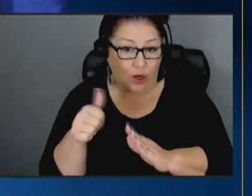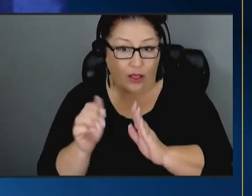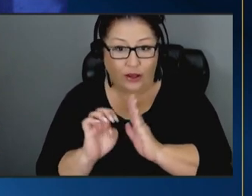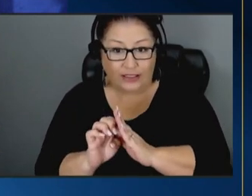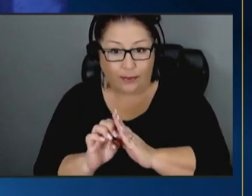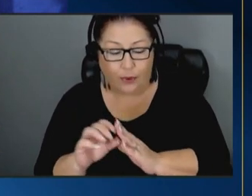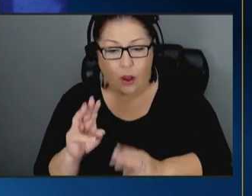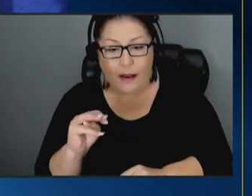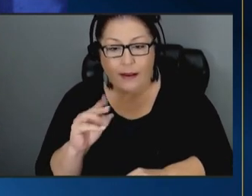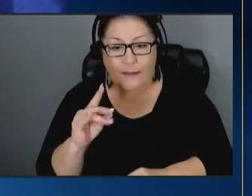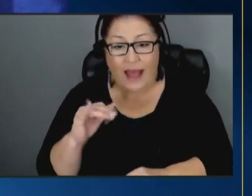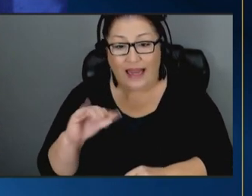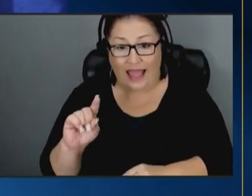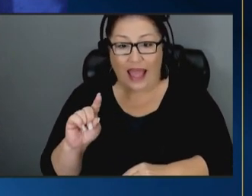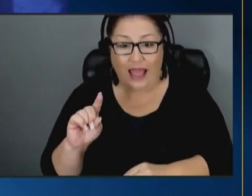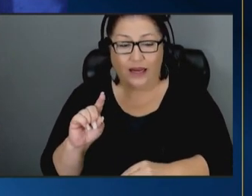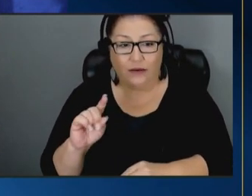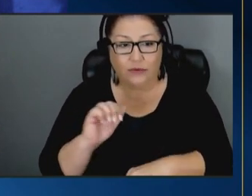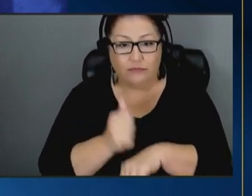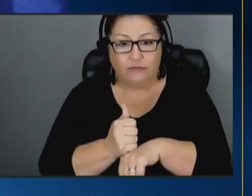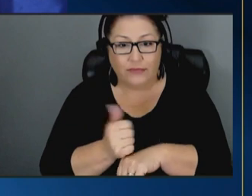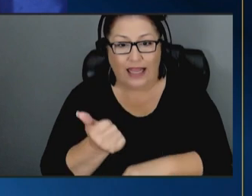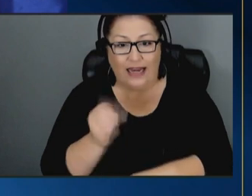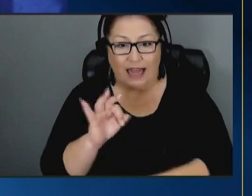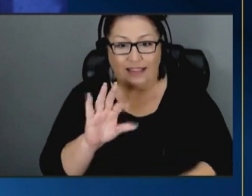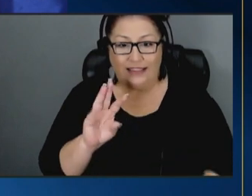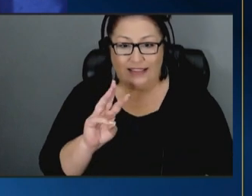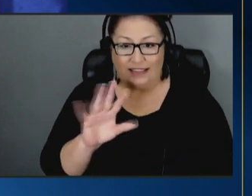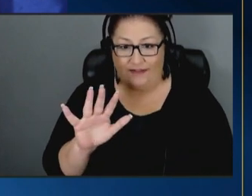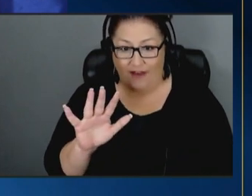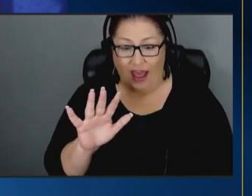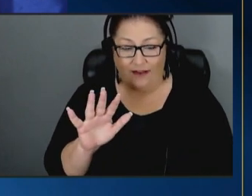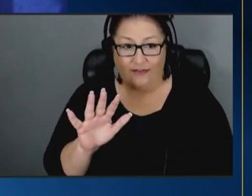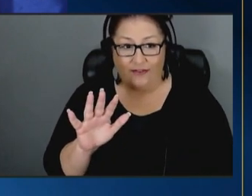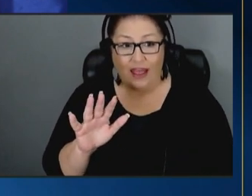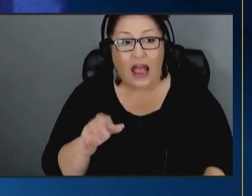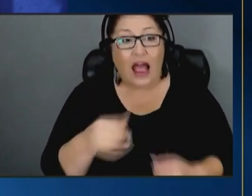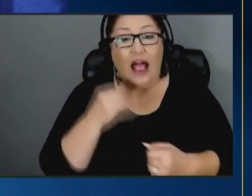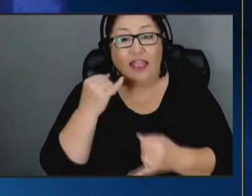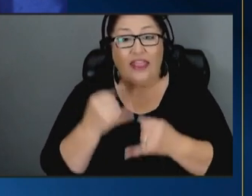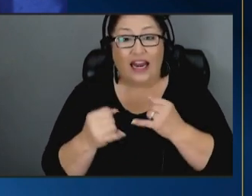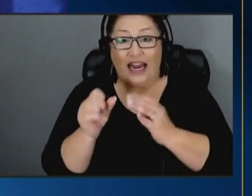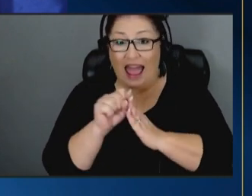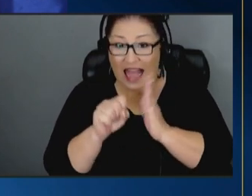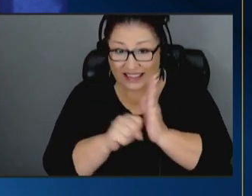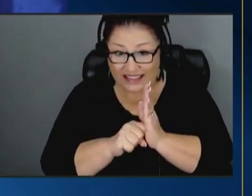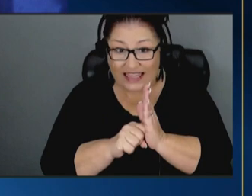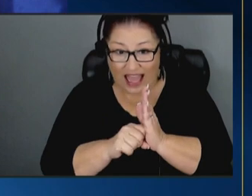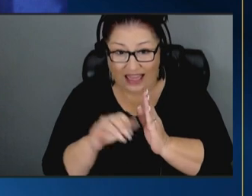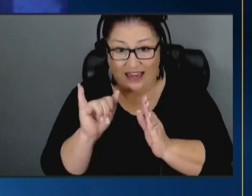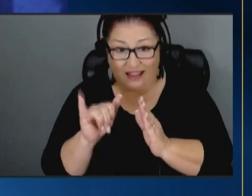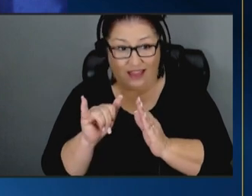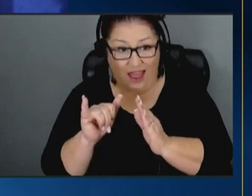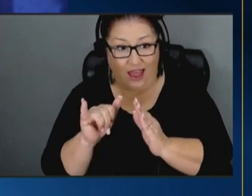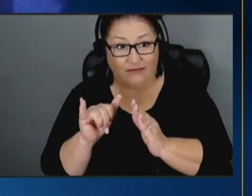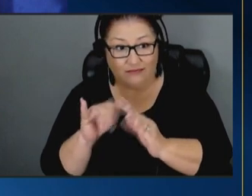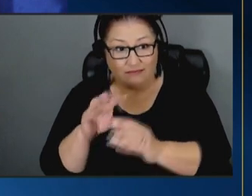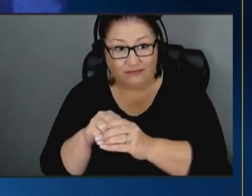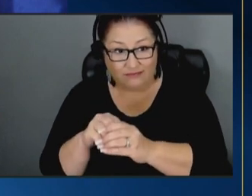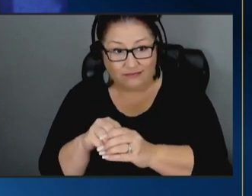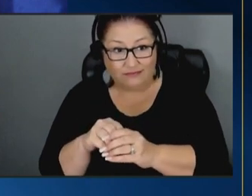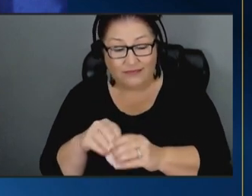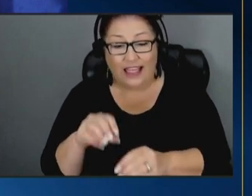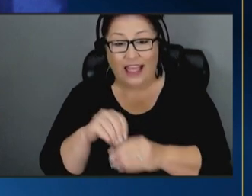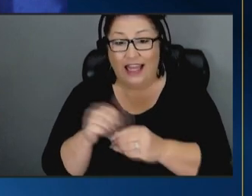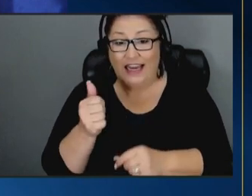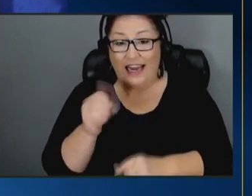medicaid was enacted in 1965 the last state that opted into medicaid arizona did in 1982